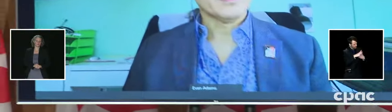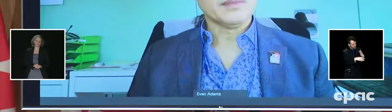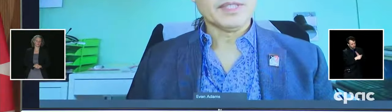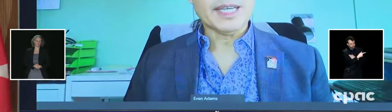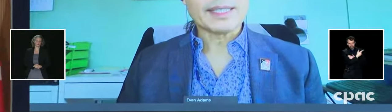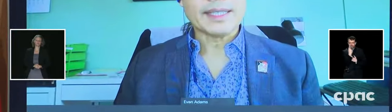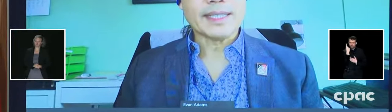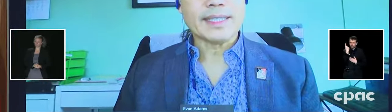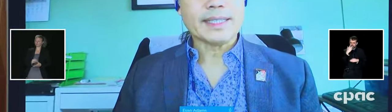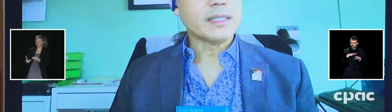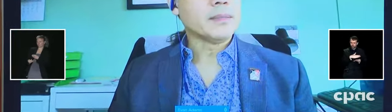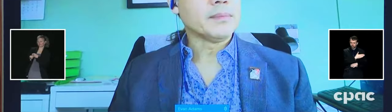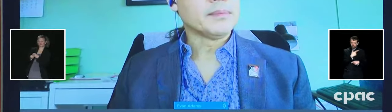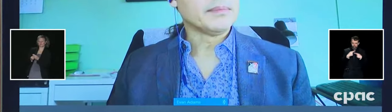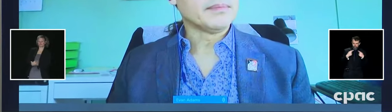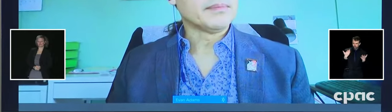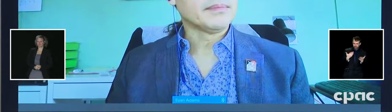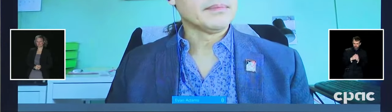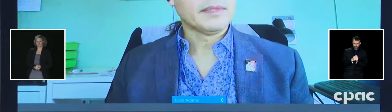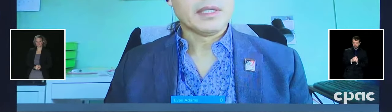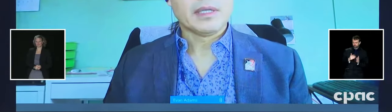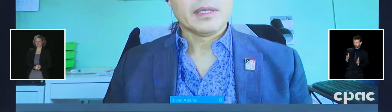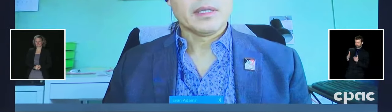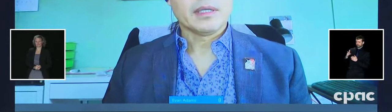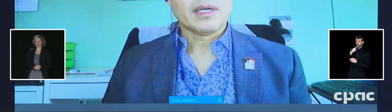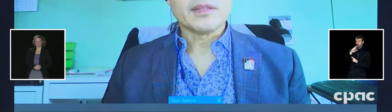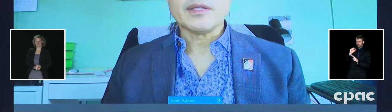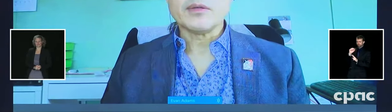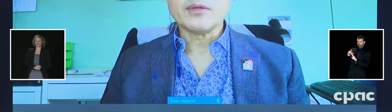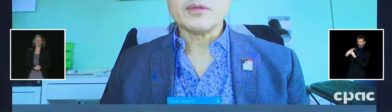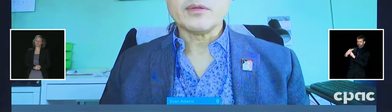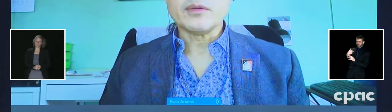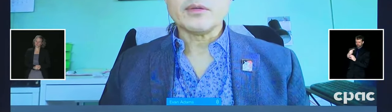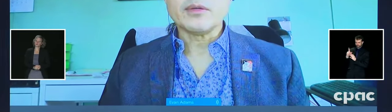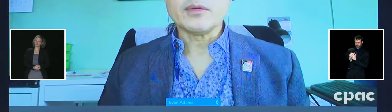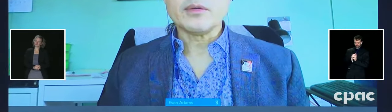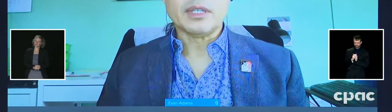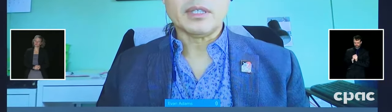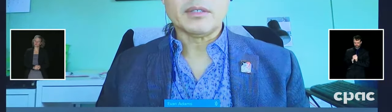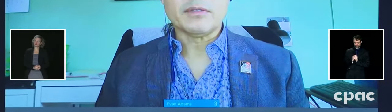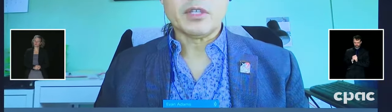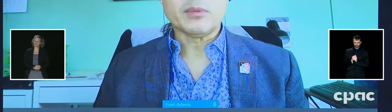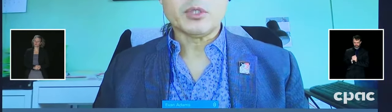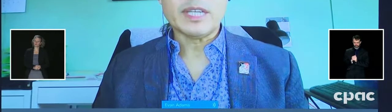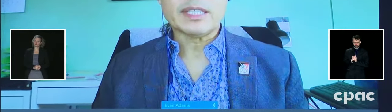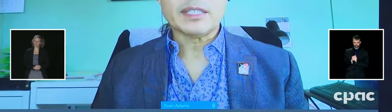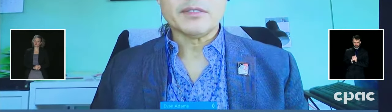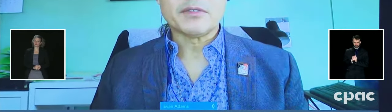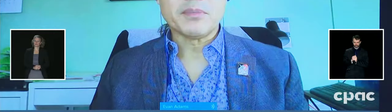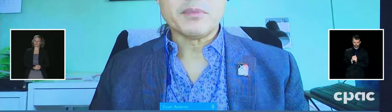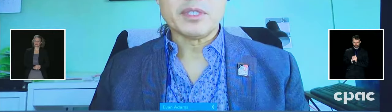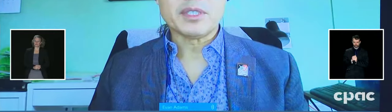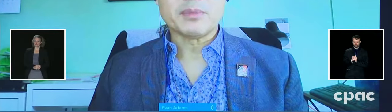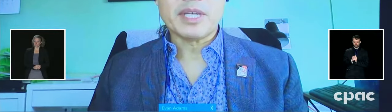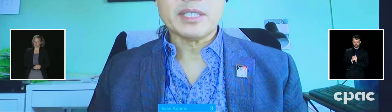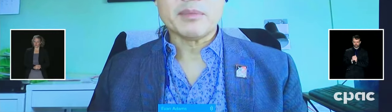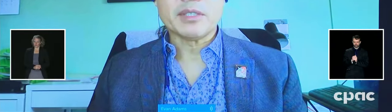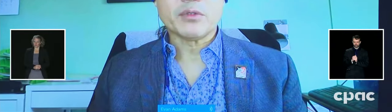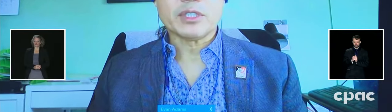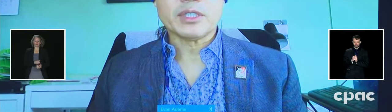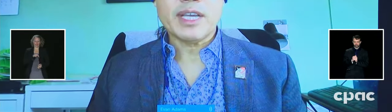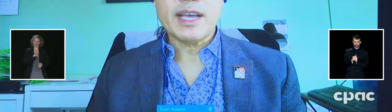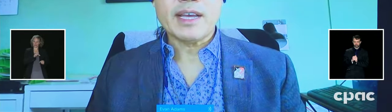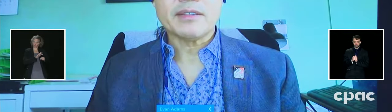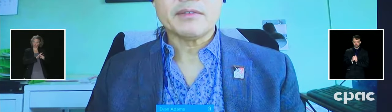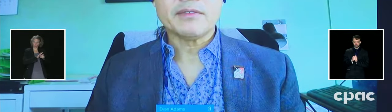Dr. Adams, I think it would be a phenomenal legacy from this pandemic for